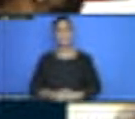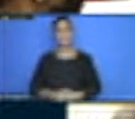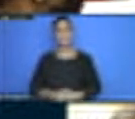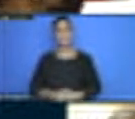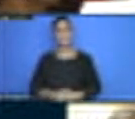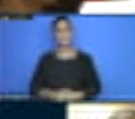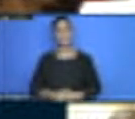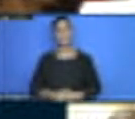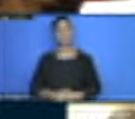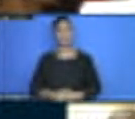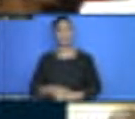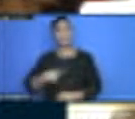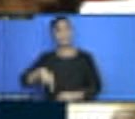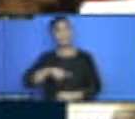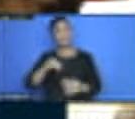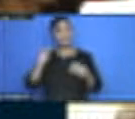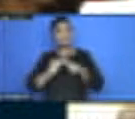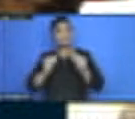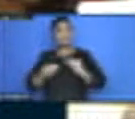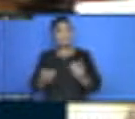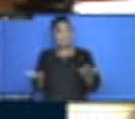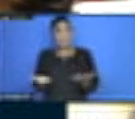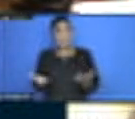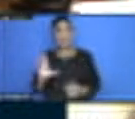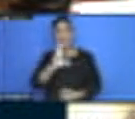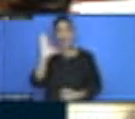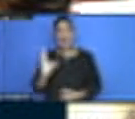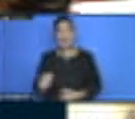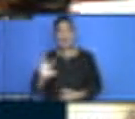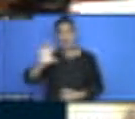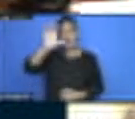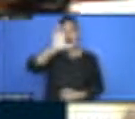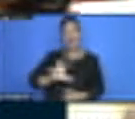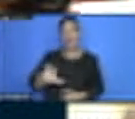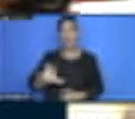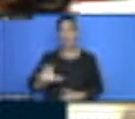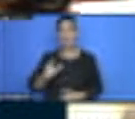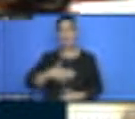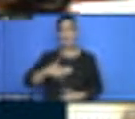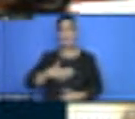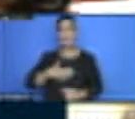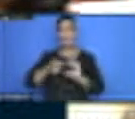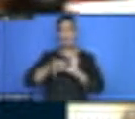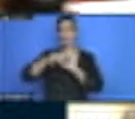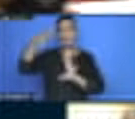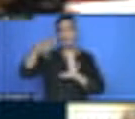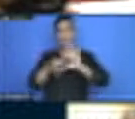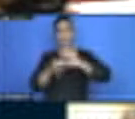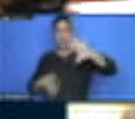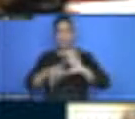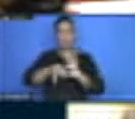able to coordinate, we are not able to give incentives. I think, to me, let us